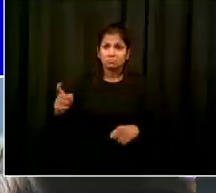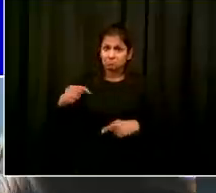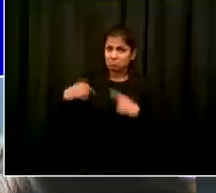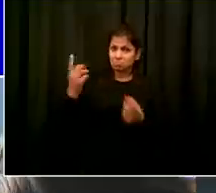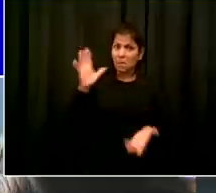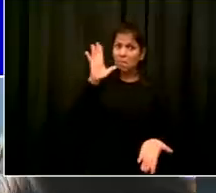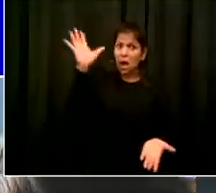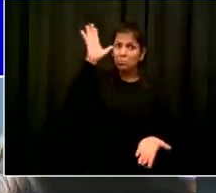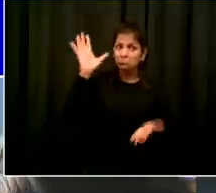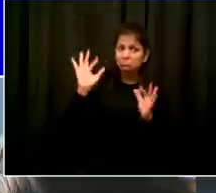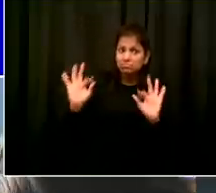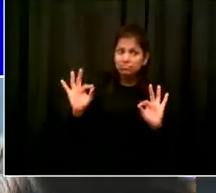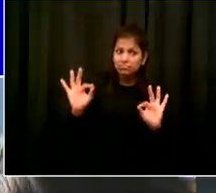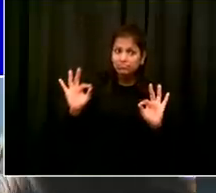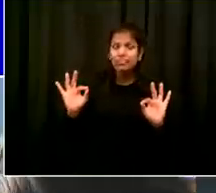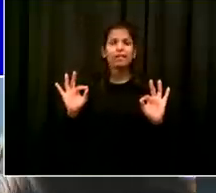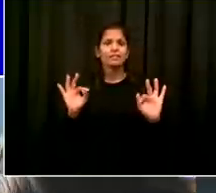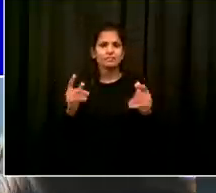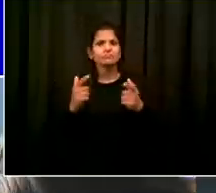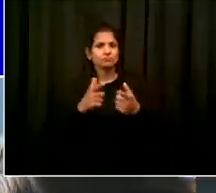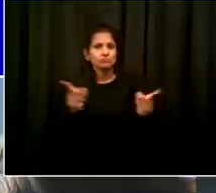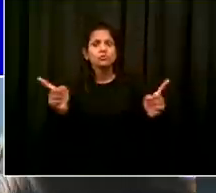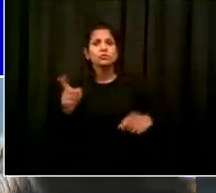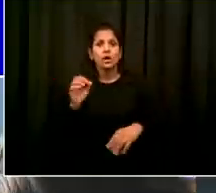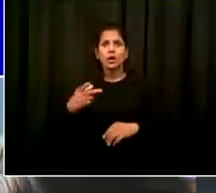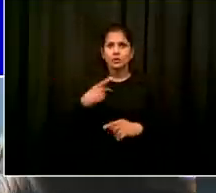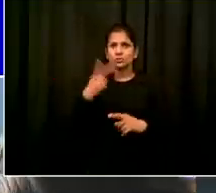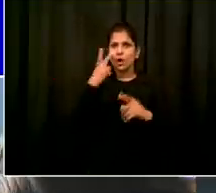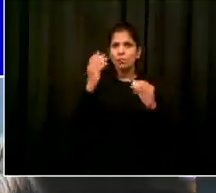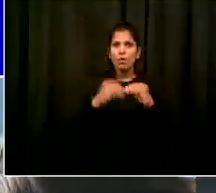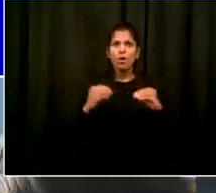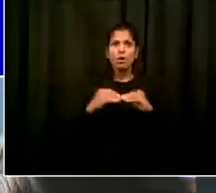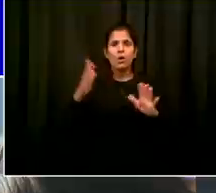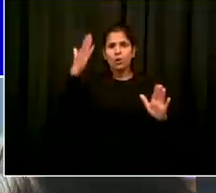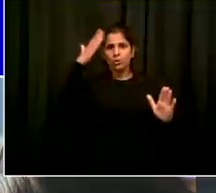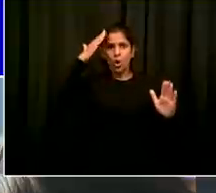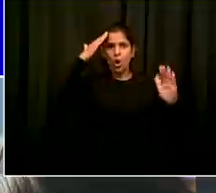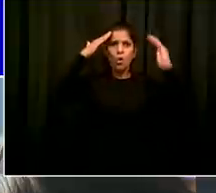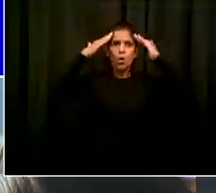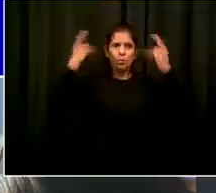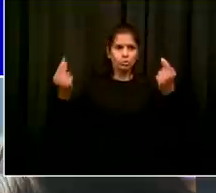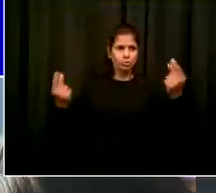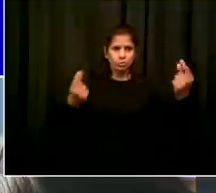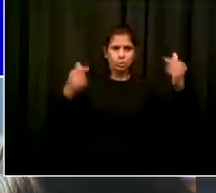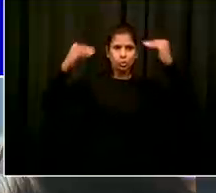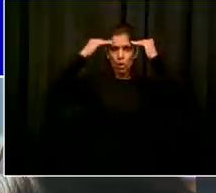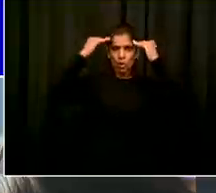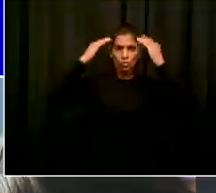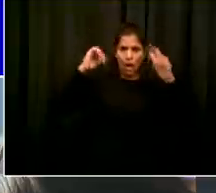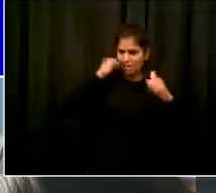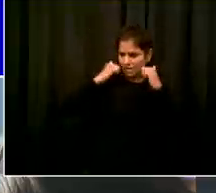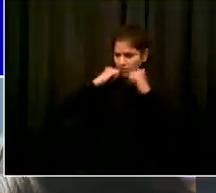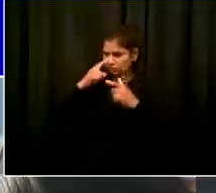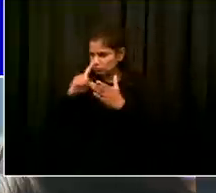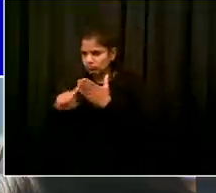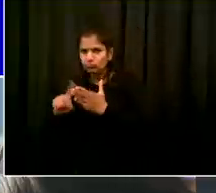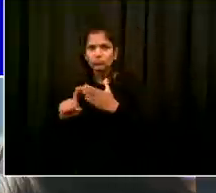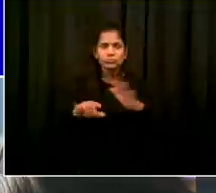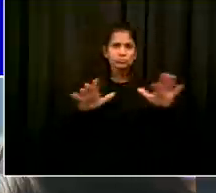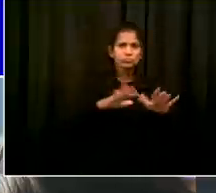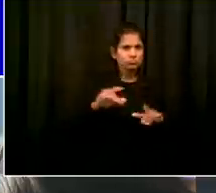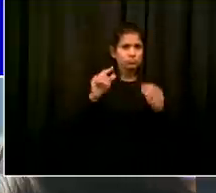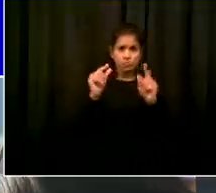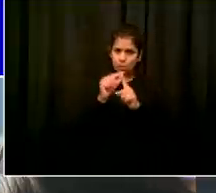taking temperatures in the morning more and more I'm sure we'll do it and fill out those health screening forms it's going to help everyone in the school community the more you do that the better